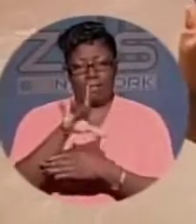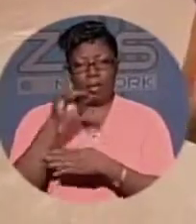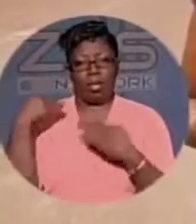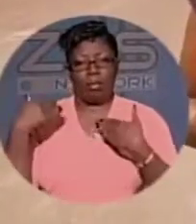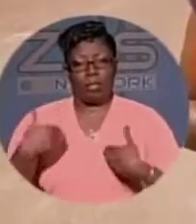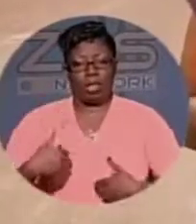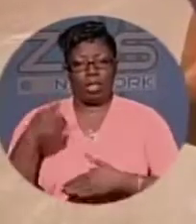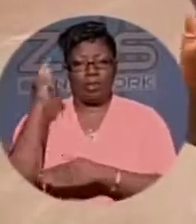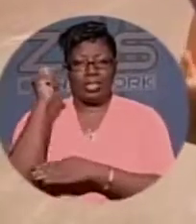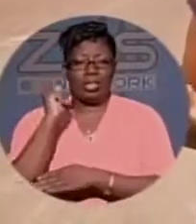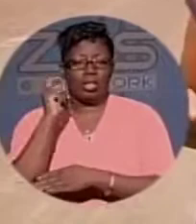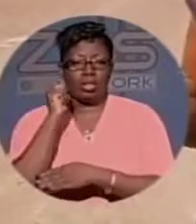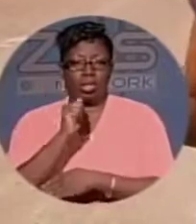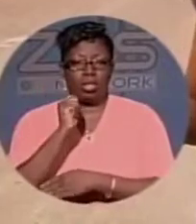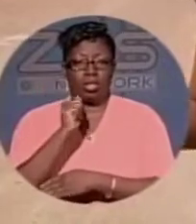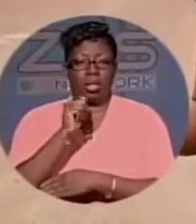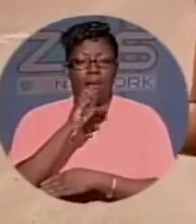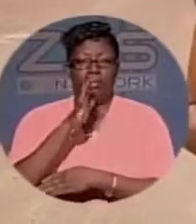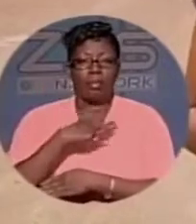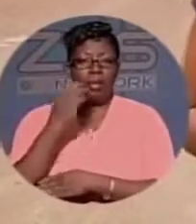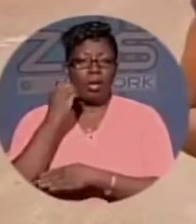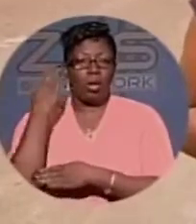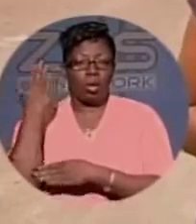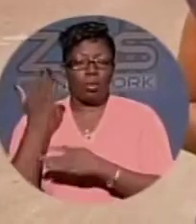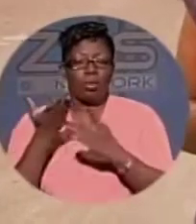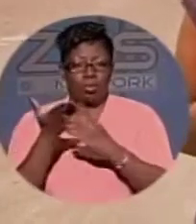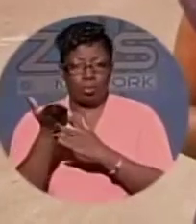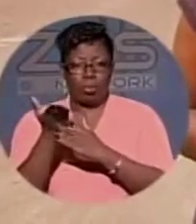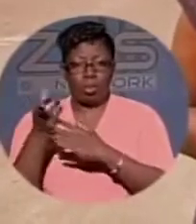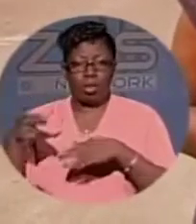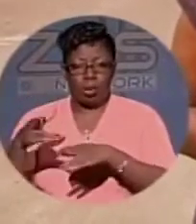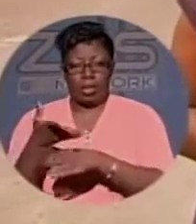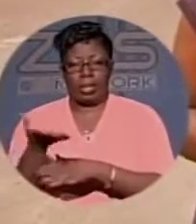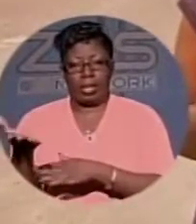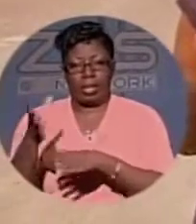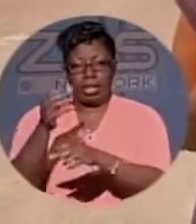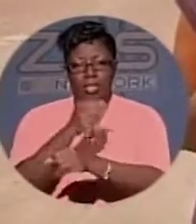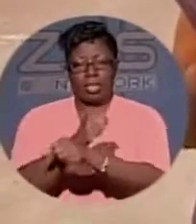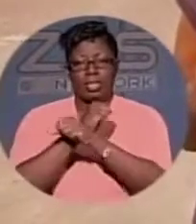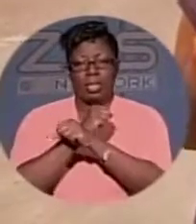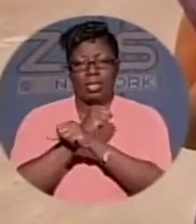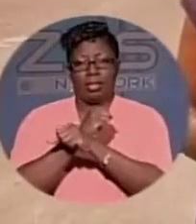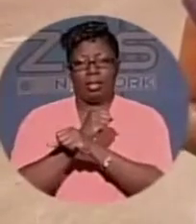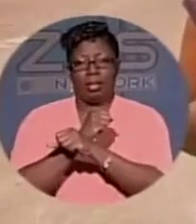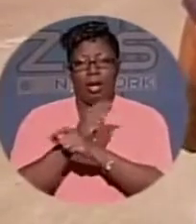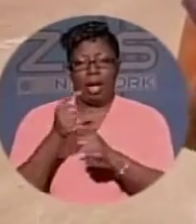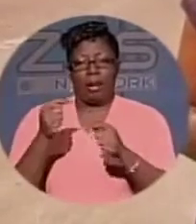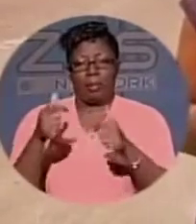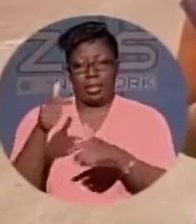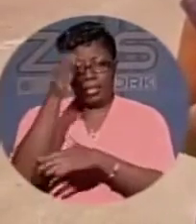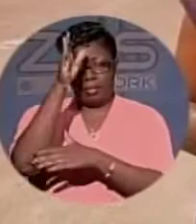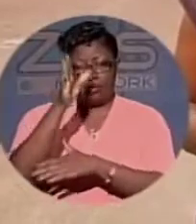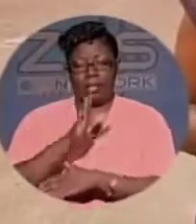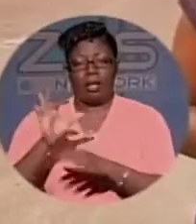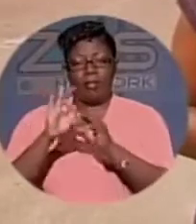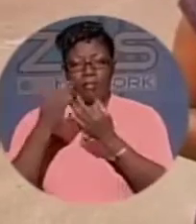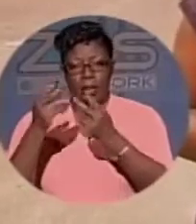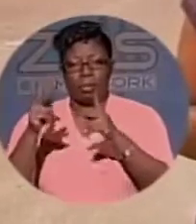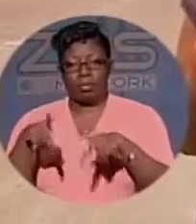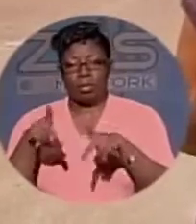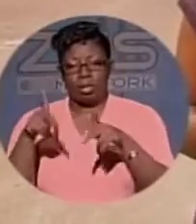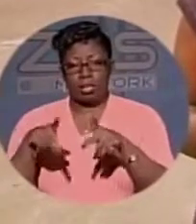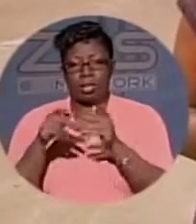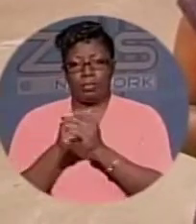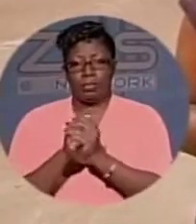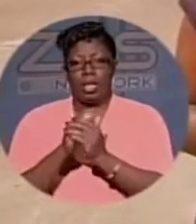body of a teenager, a female, at a home through this corner, and they took into custody an immediate male relative. But so far, ACP